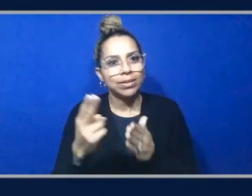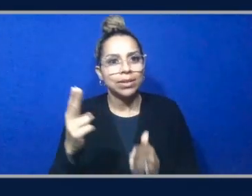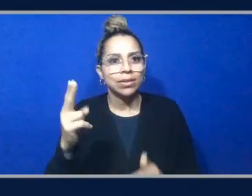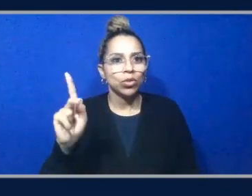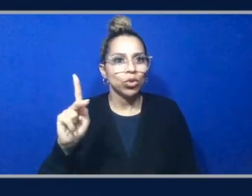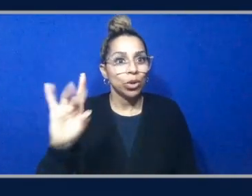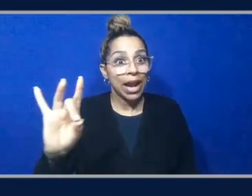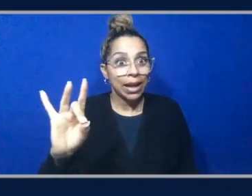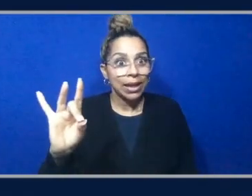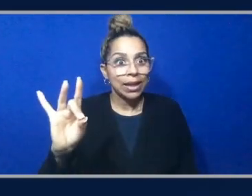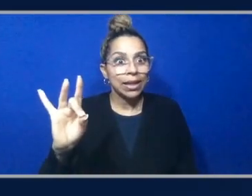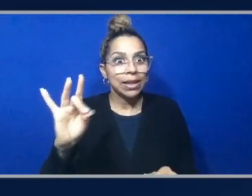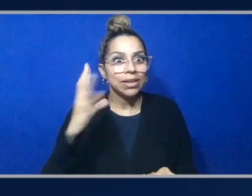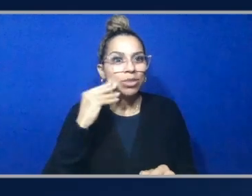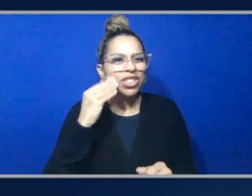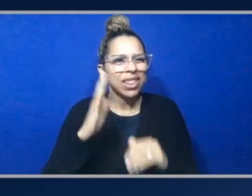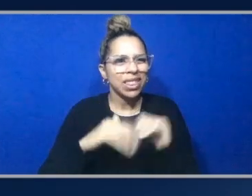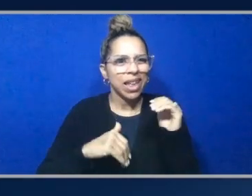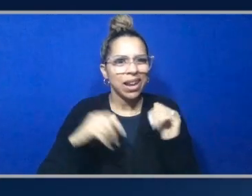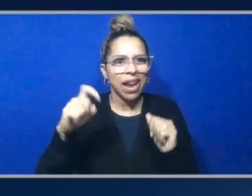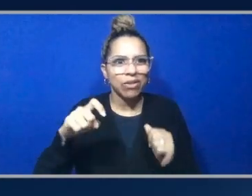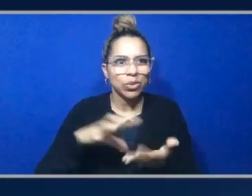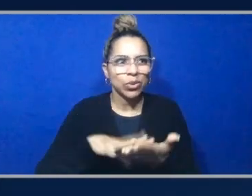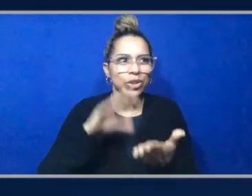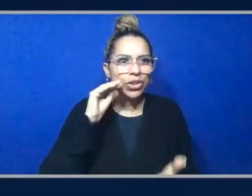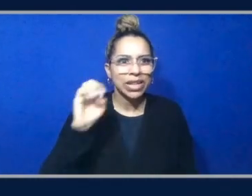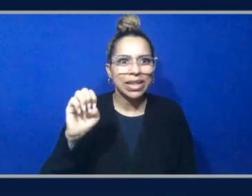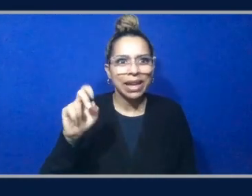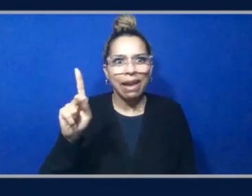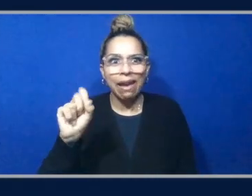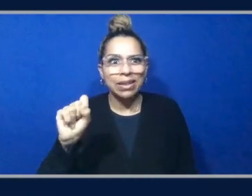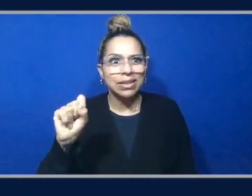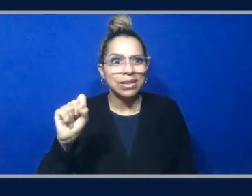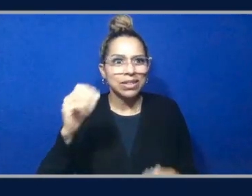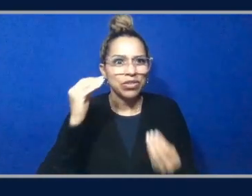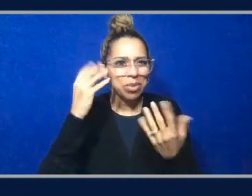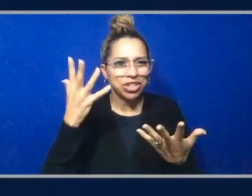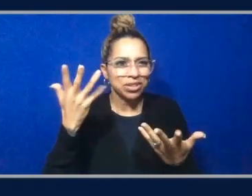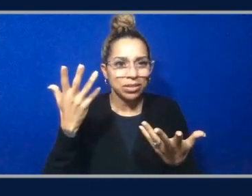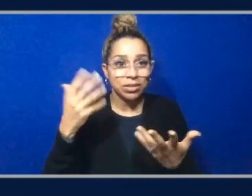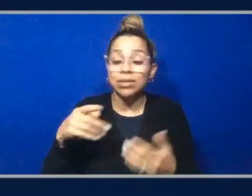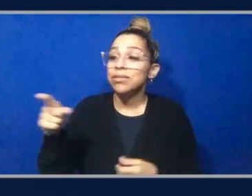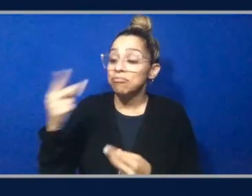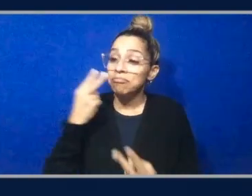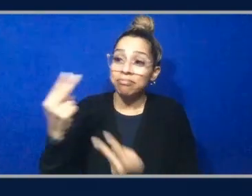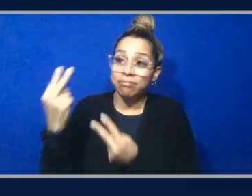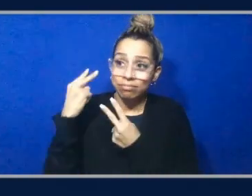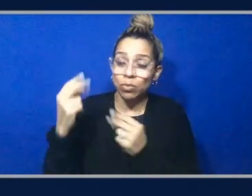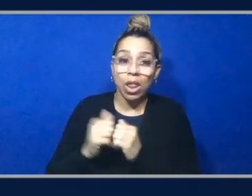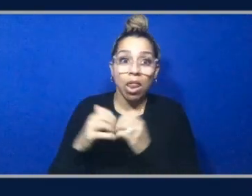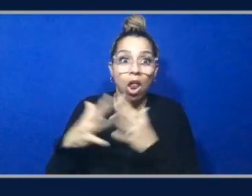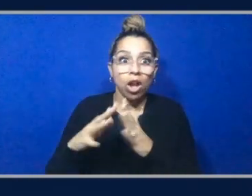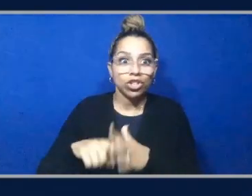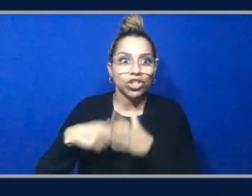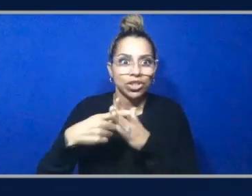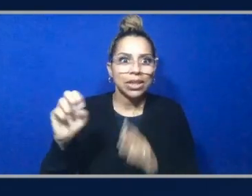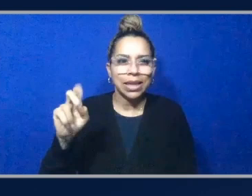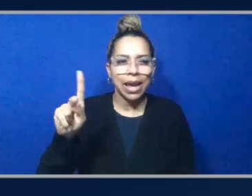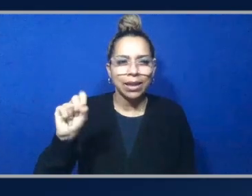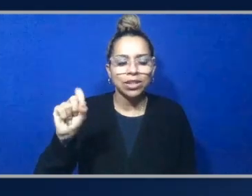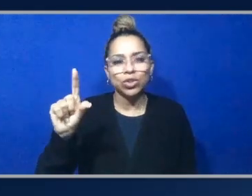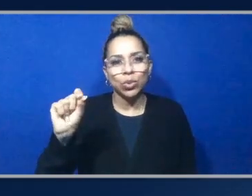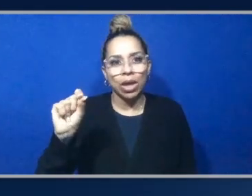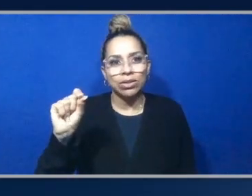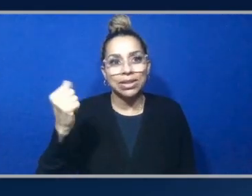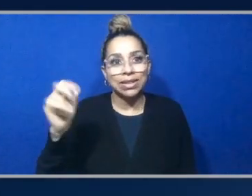specifically EKS things. How? I think that's right. Yeah. I mean, if you think about like when we launched EKS back in 2017, there was, there was kind of this idea of doing Kubernetes